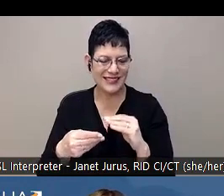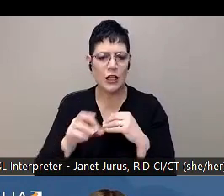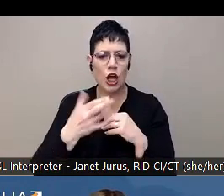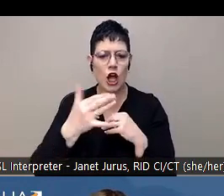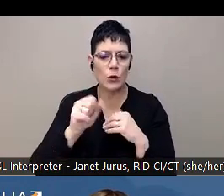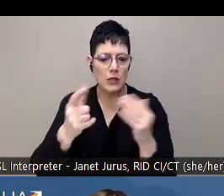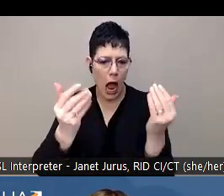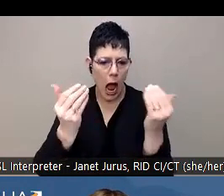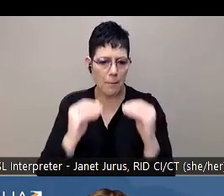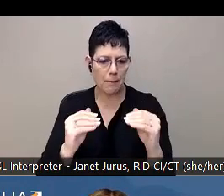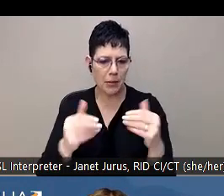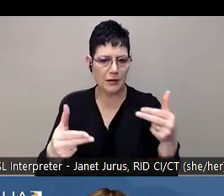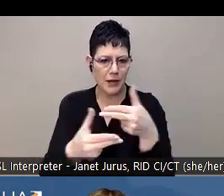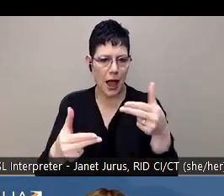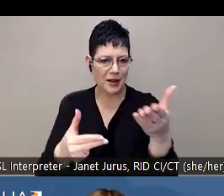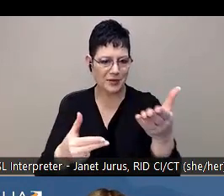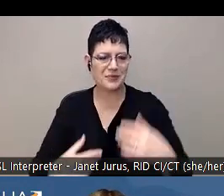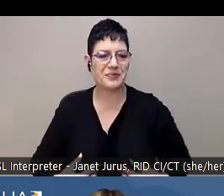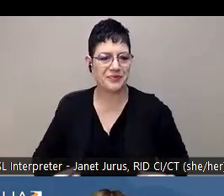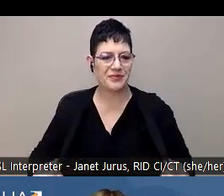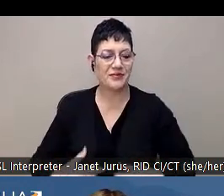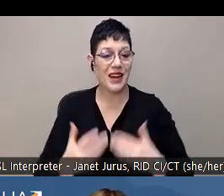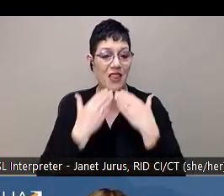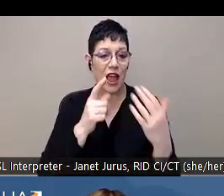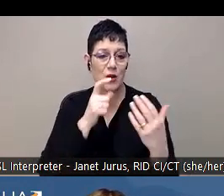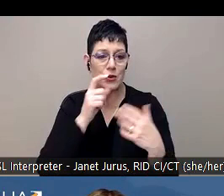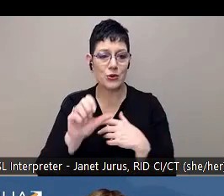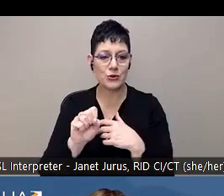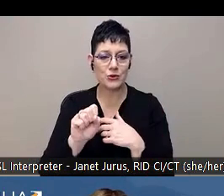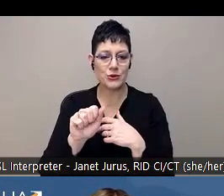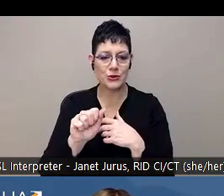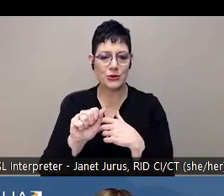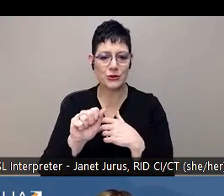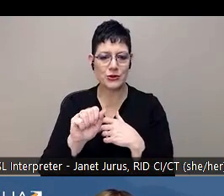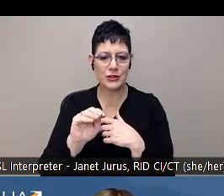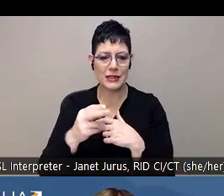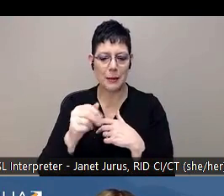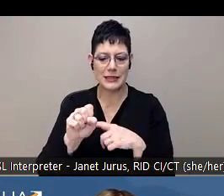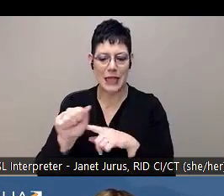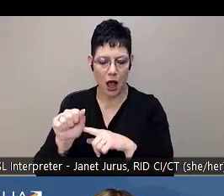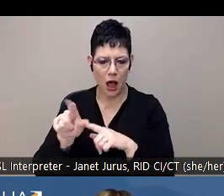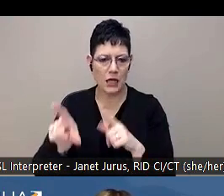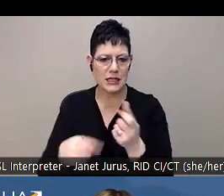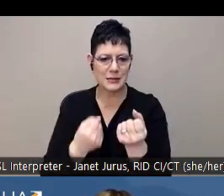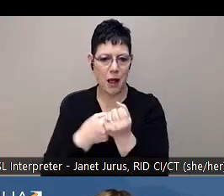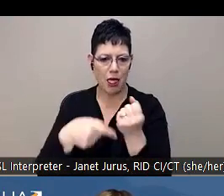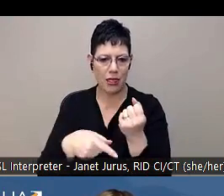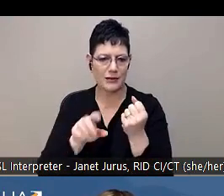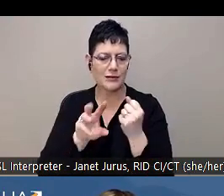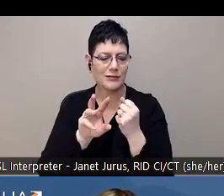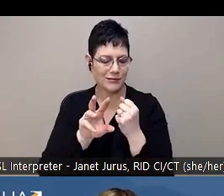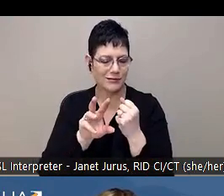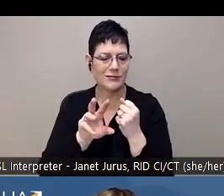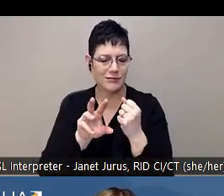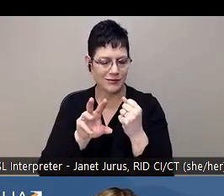you advance our slide. We want to thank SAMHSA for sponsoring today's webinar. We are so grateful